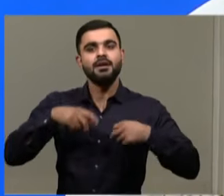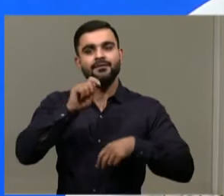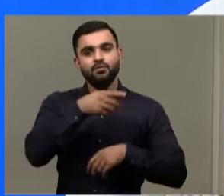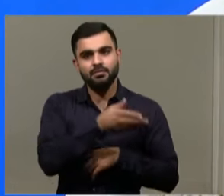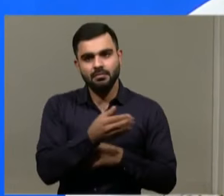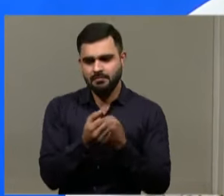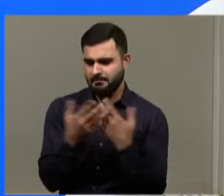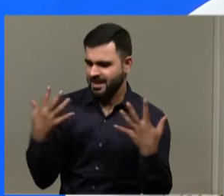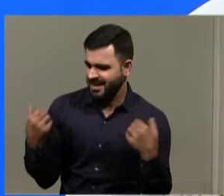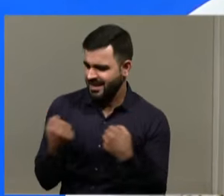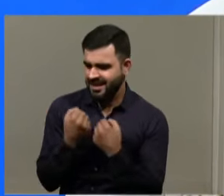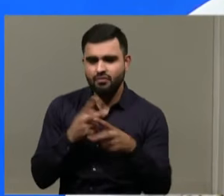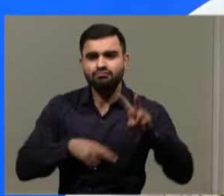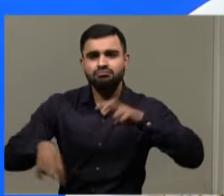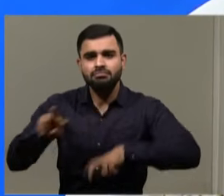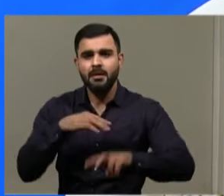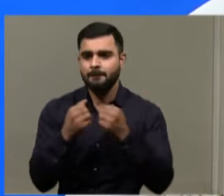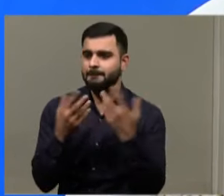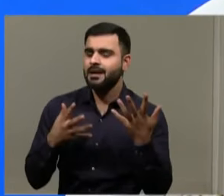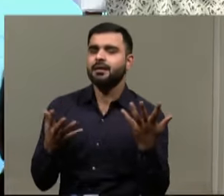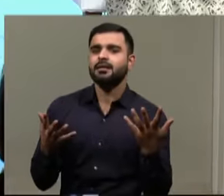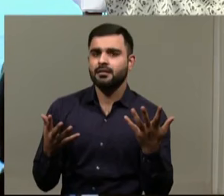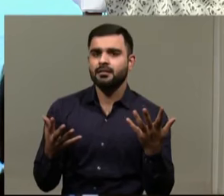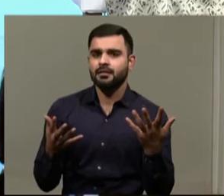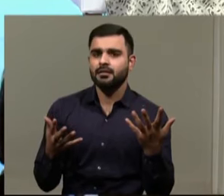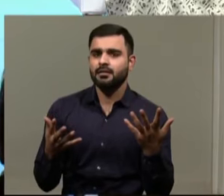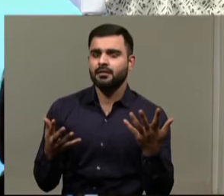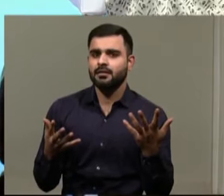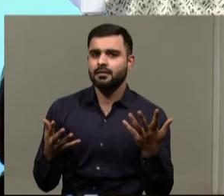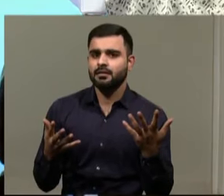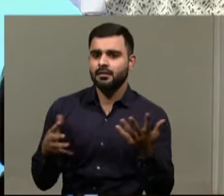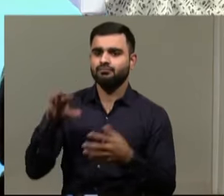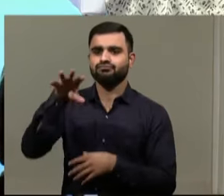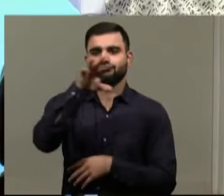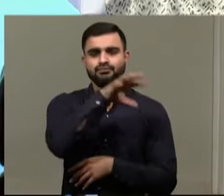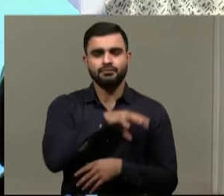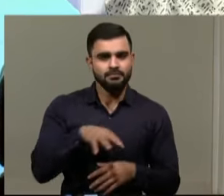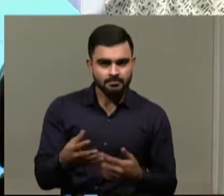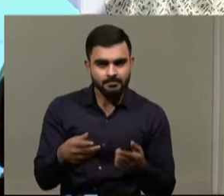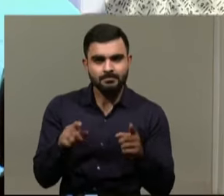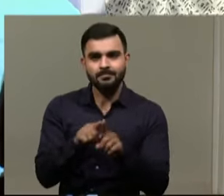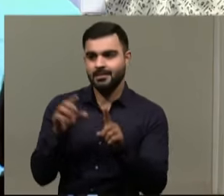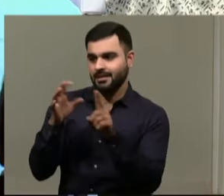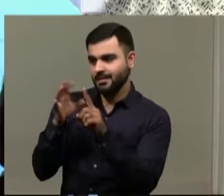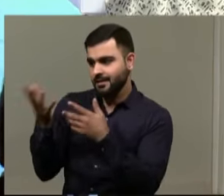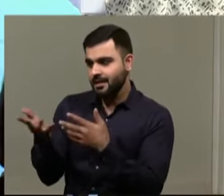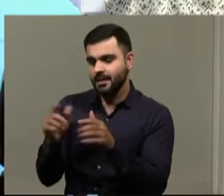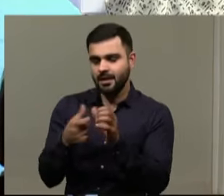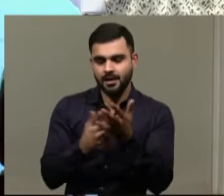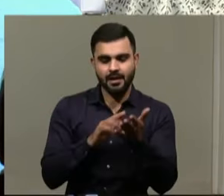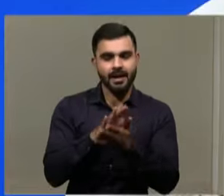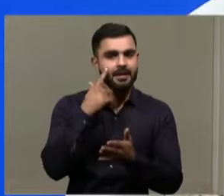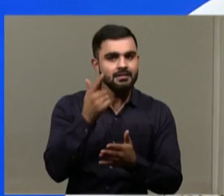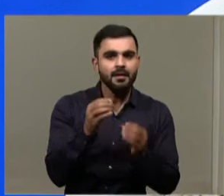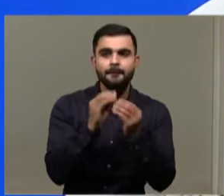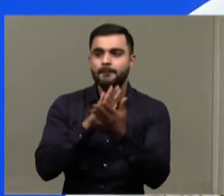I did so much of, you I traveled to so many, so many states like Delhi, Ranchi, Bhopal,